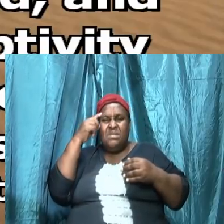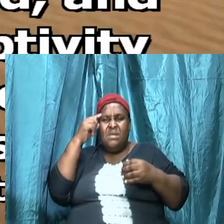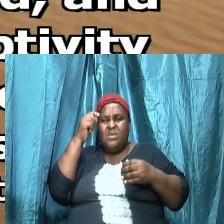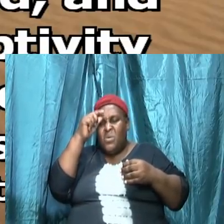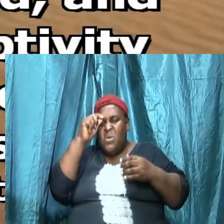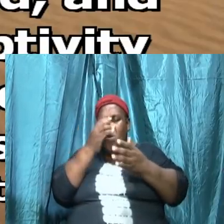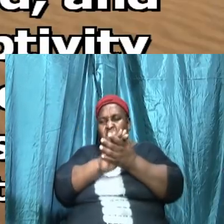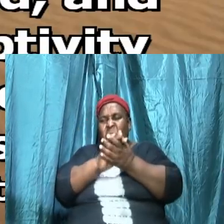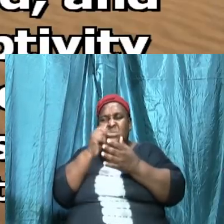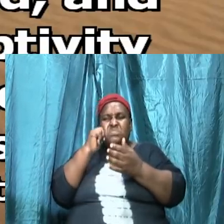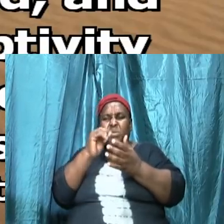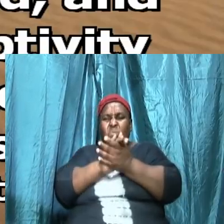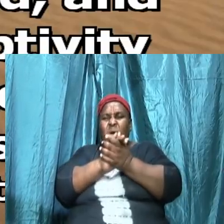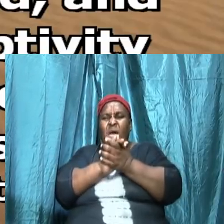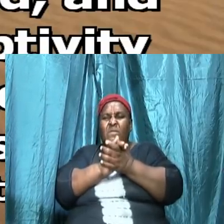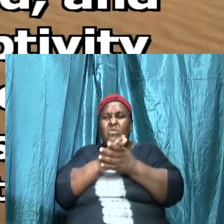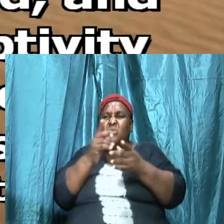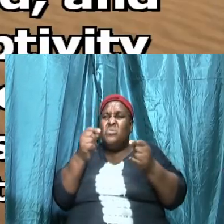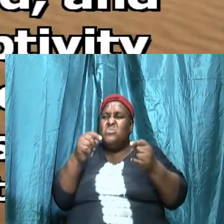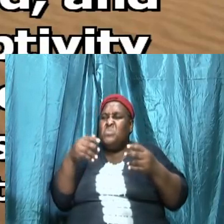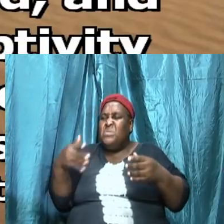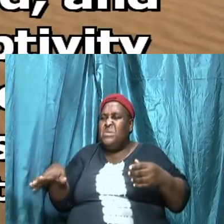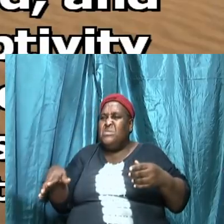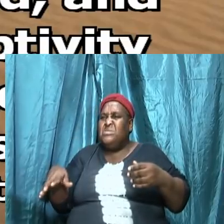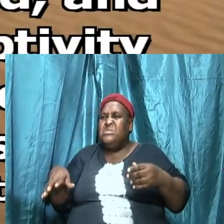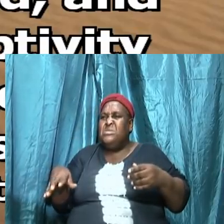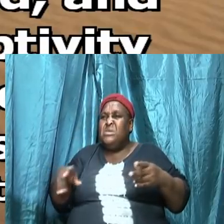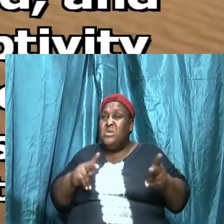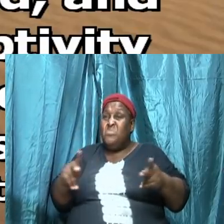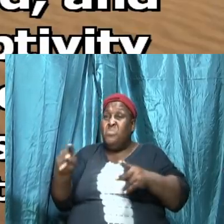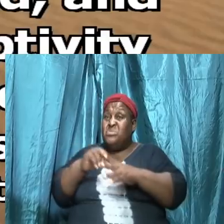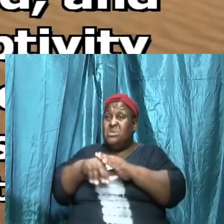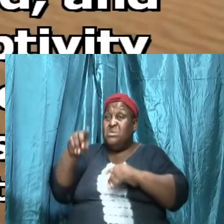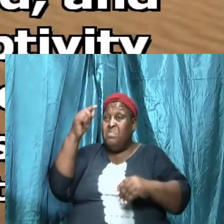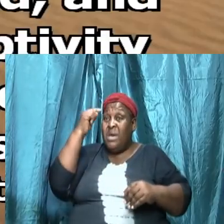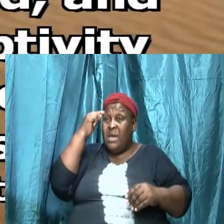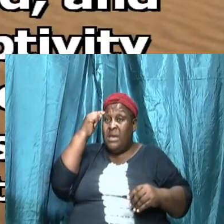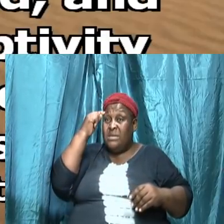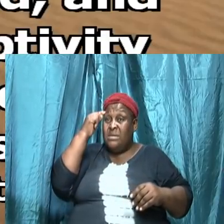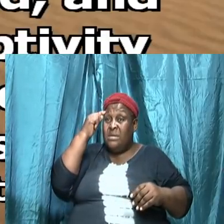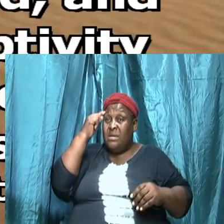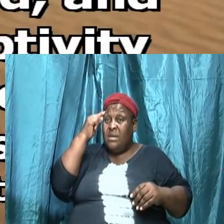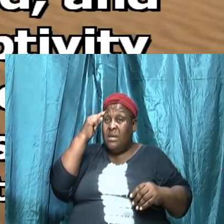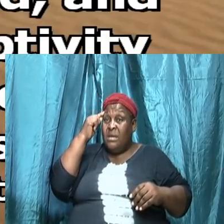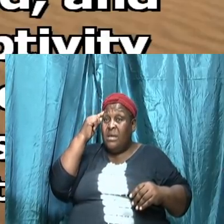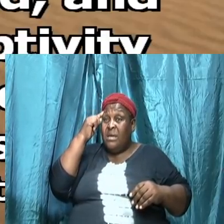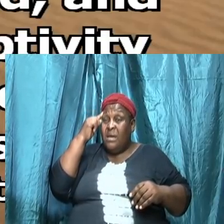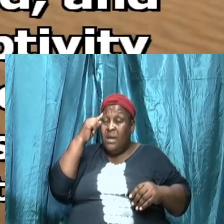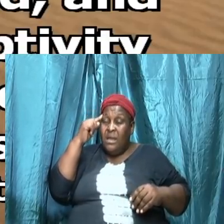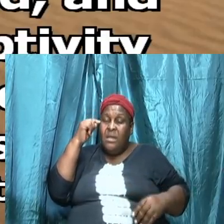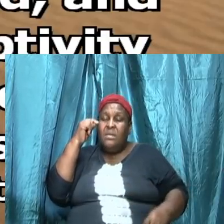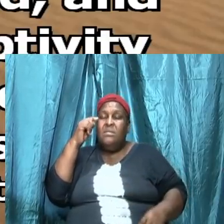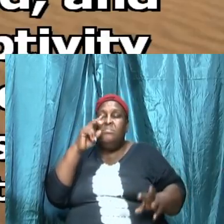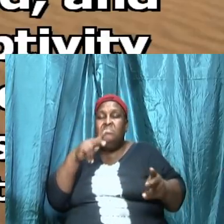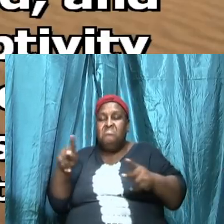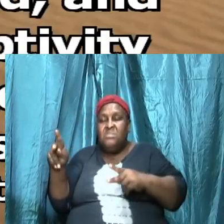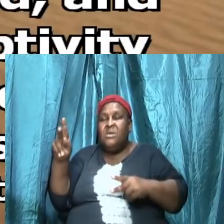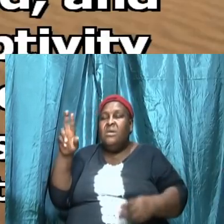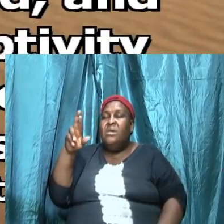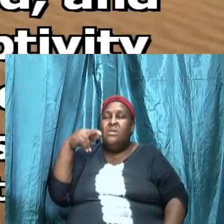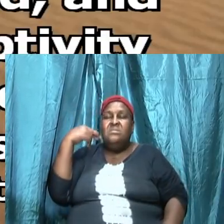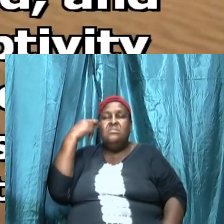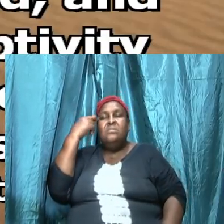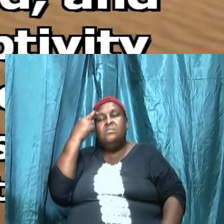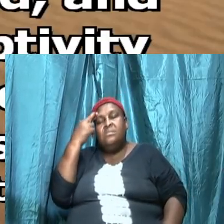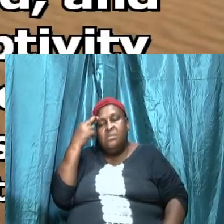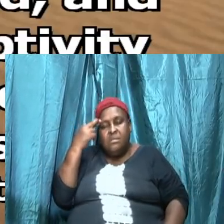husband or the wife register it in their mind and then it starts to go through and circulate and percolate in their